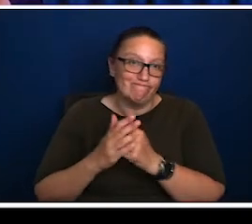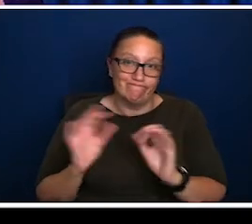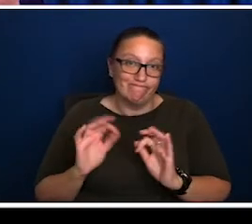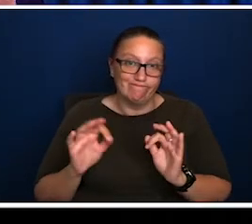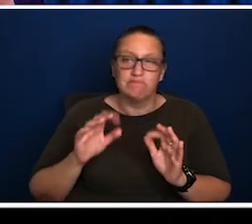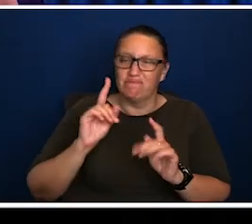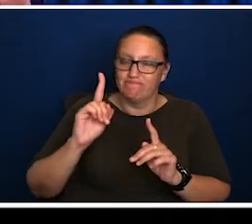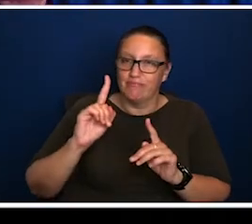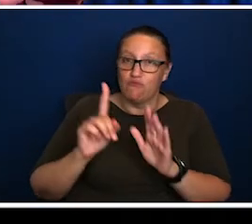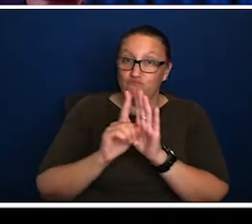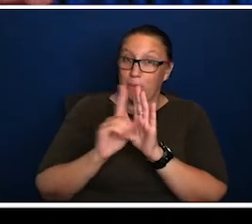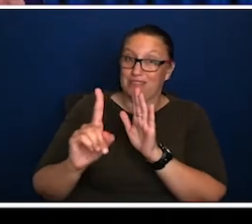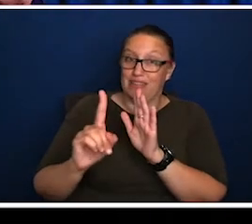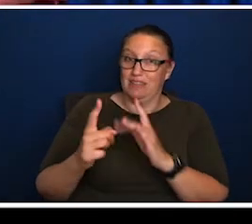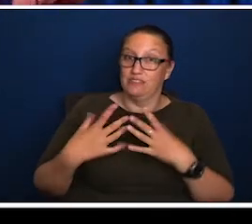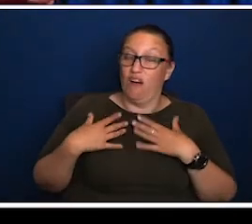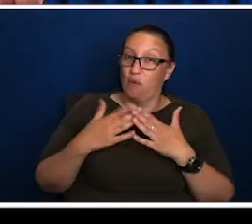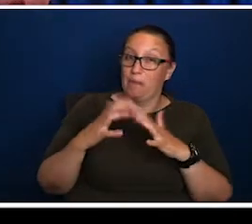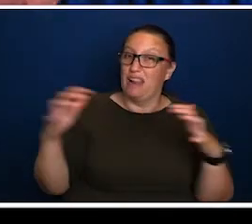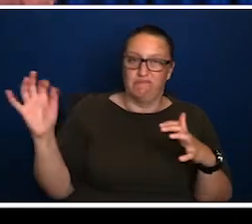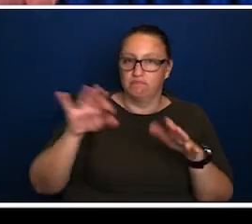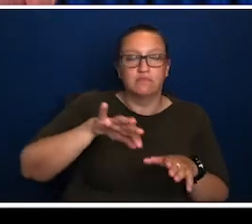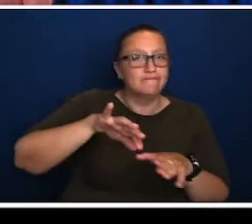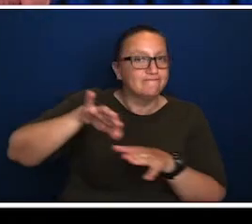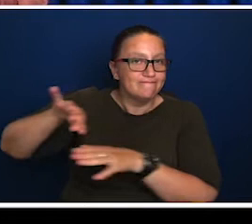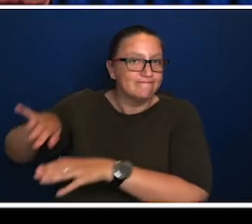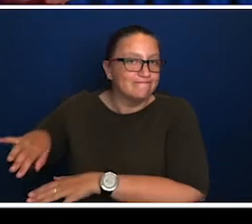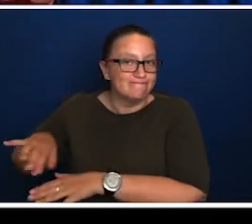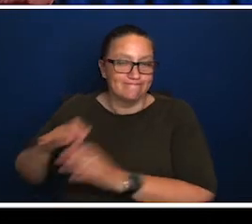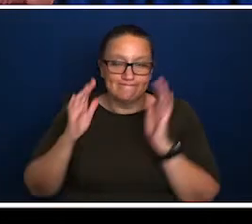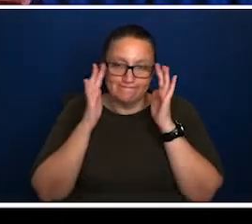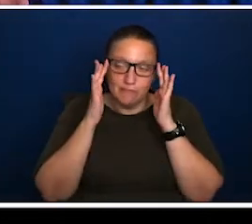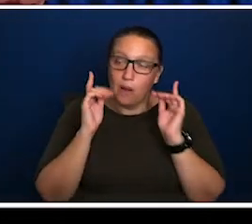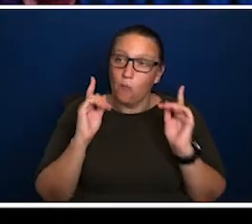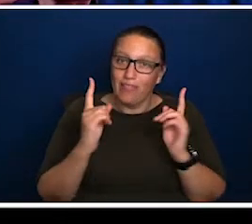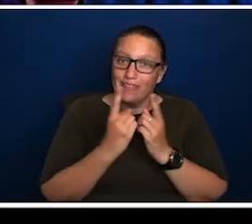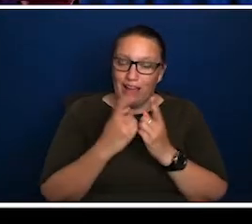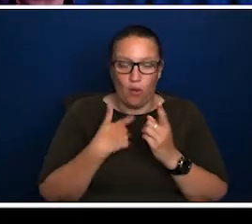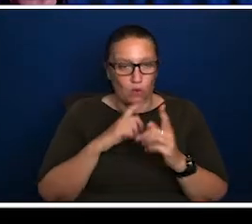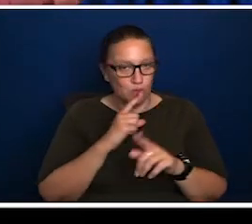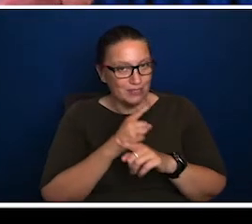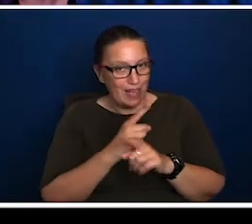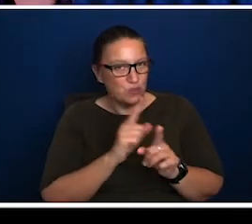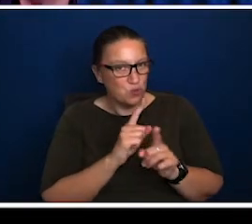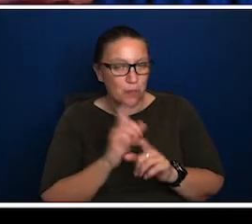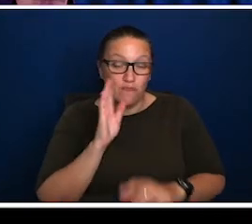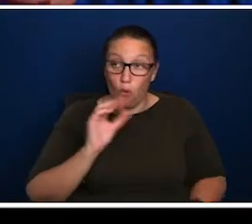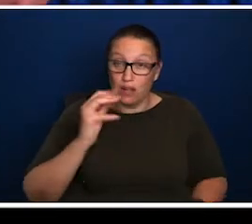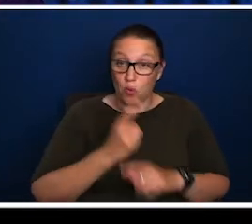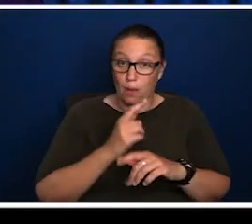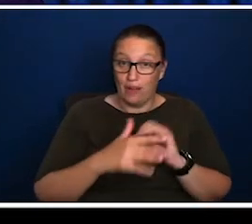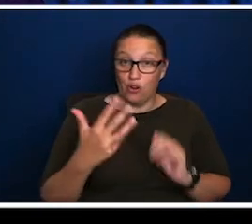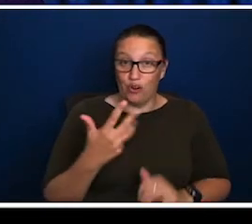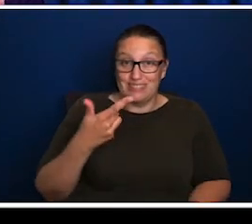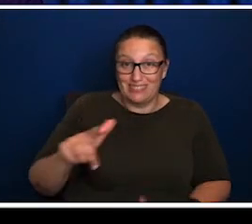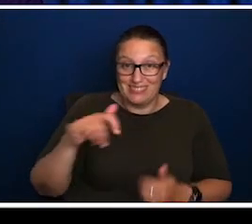one side, I'd sort of raise it up the front because this is always one of the difficulties in this conversation. So again, I referenced earlier the seventies, the seventies, the parliament looked